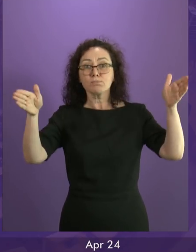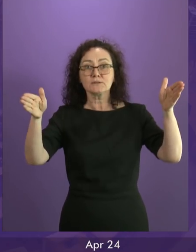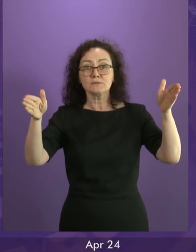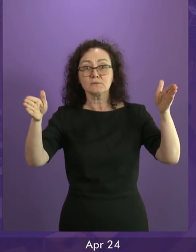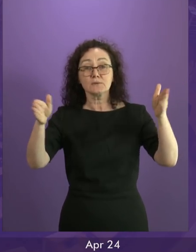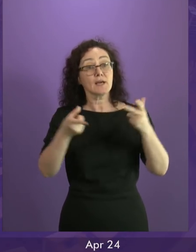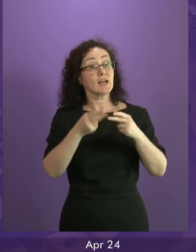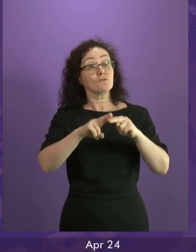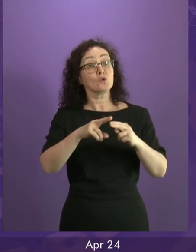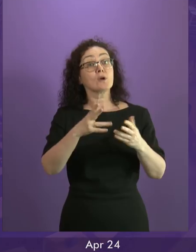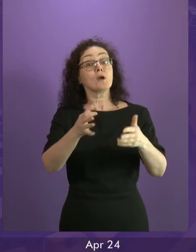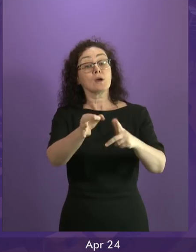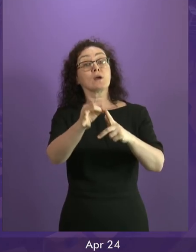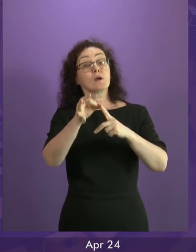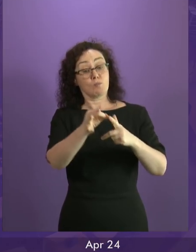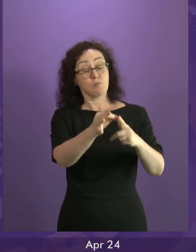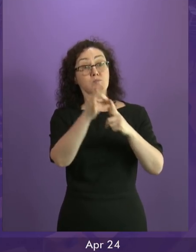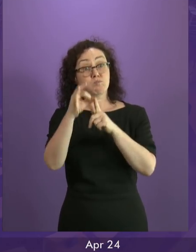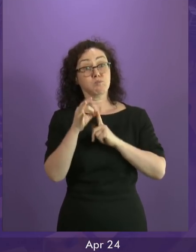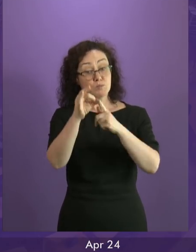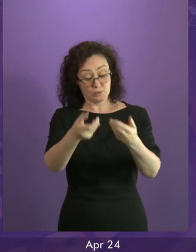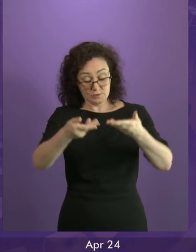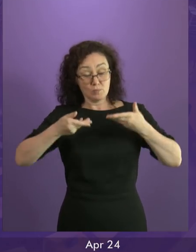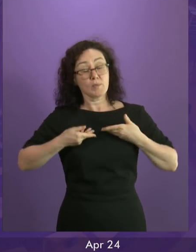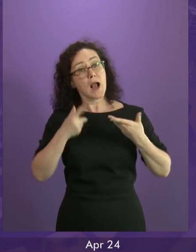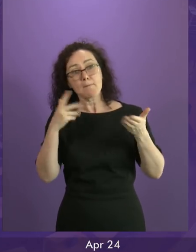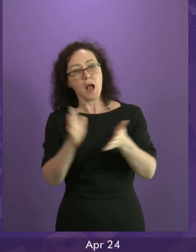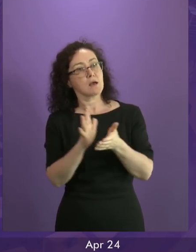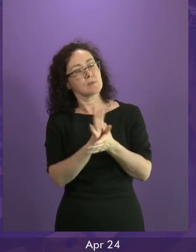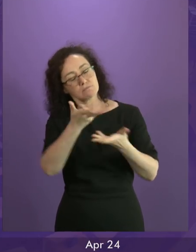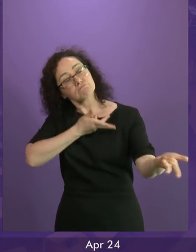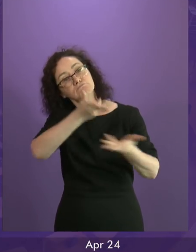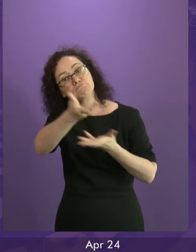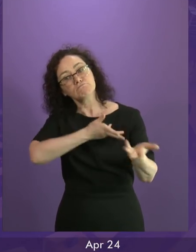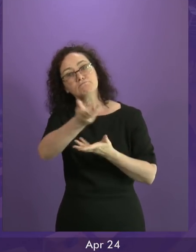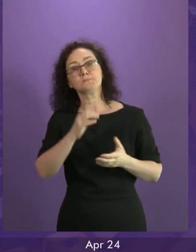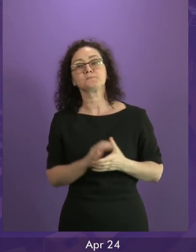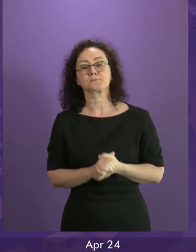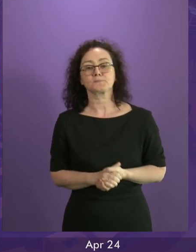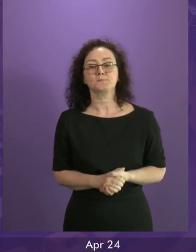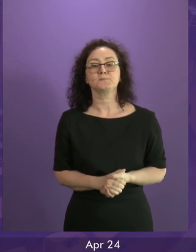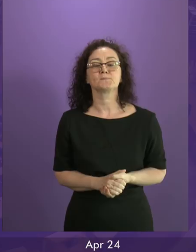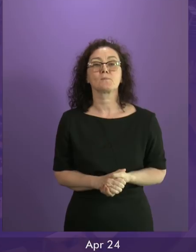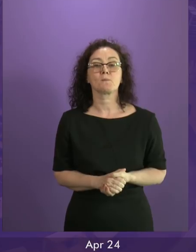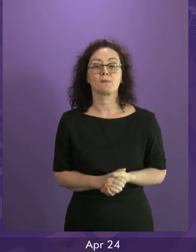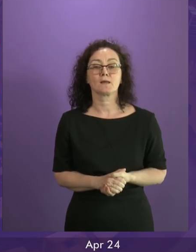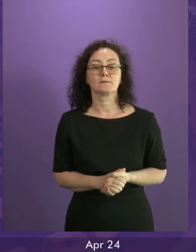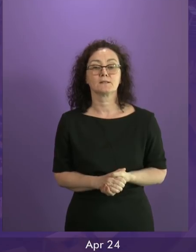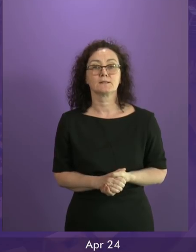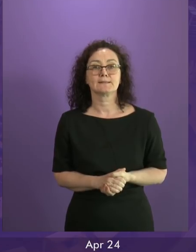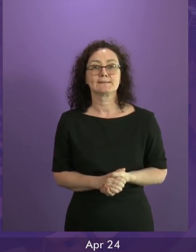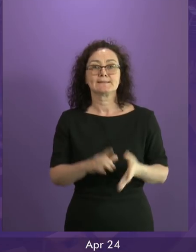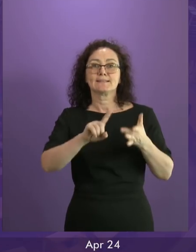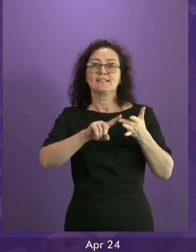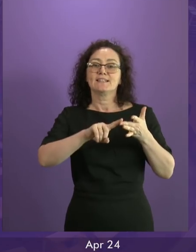find me willing to have that in good faith. Ian Gray to be followed by Angela Consons. It is less than